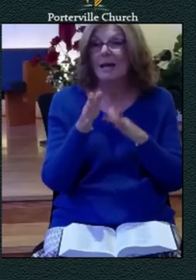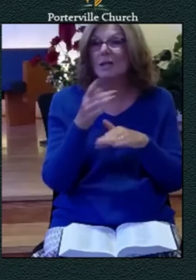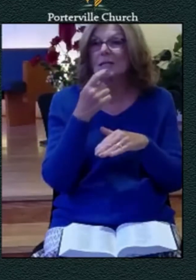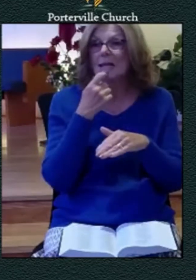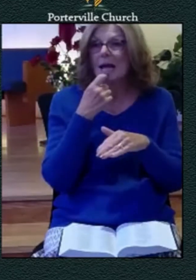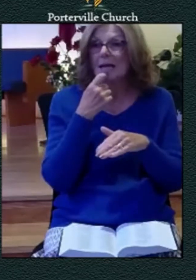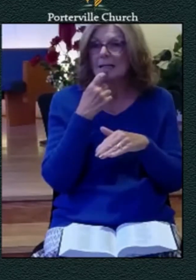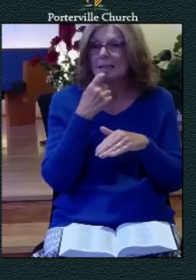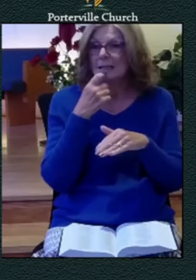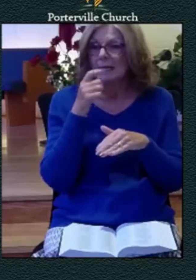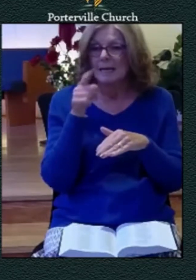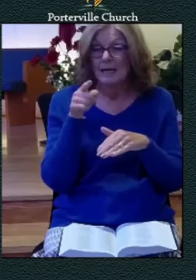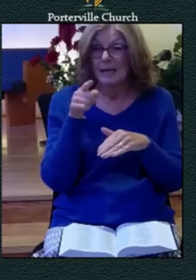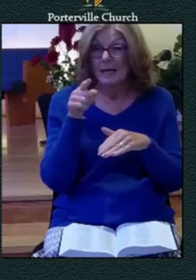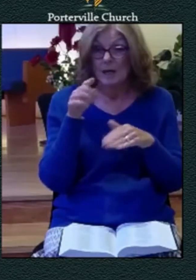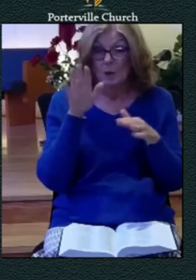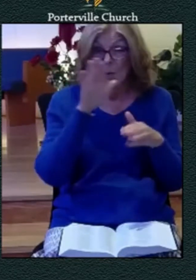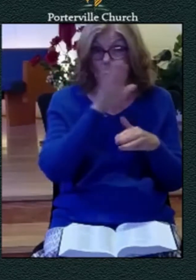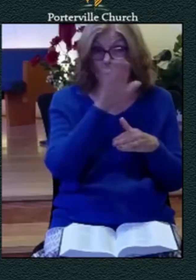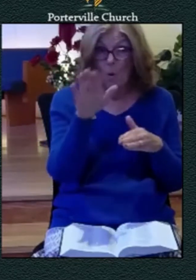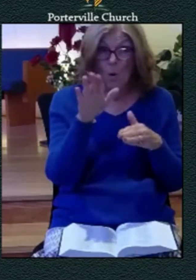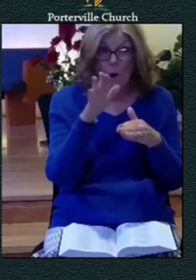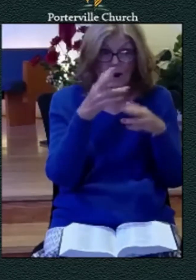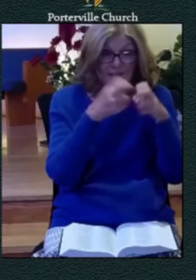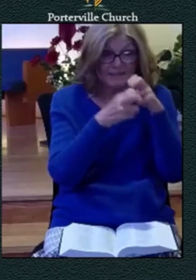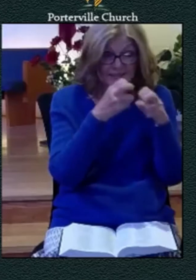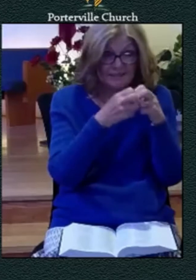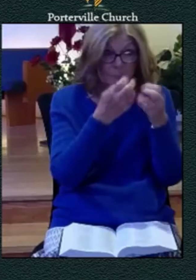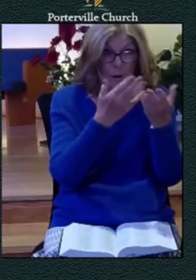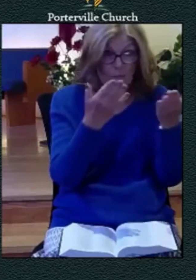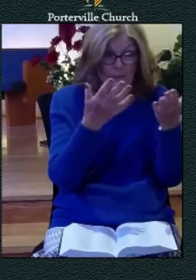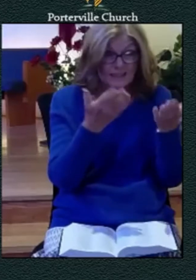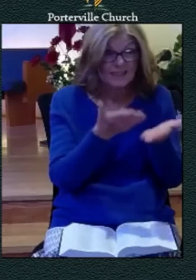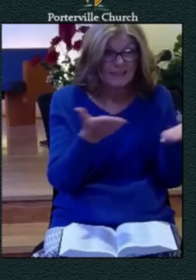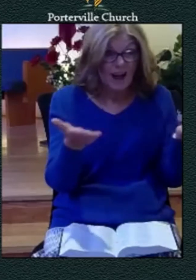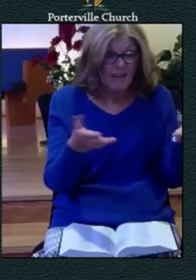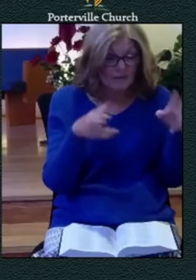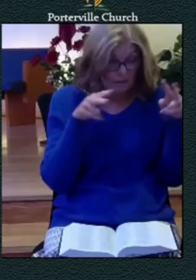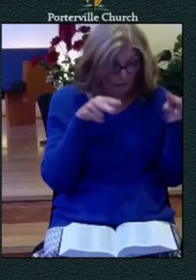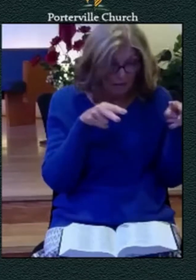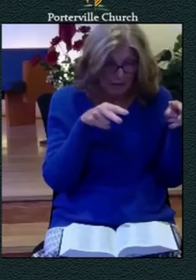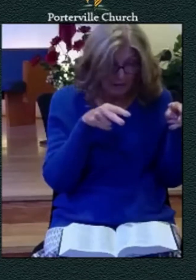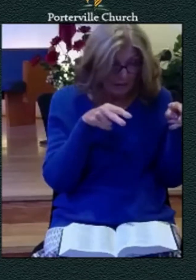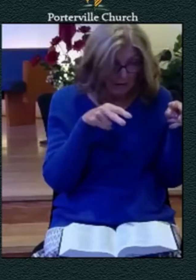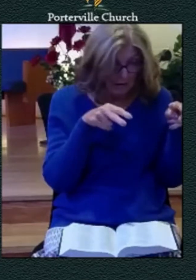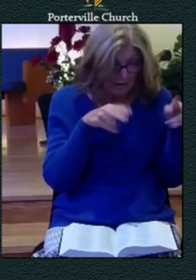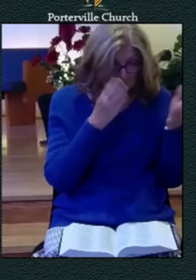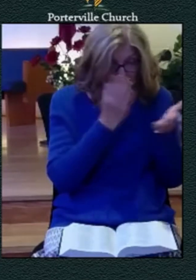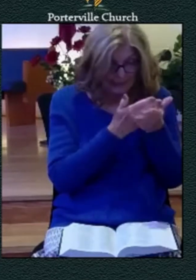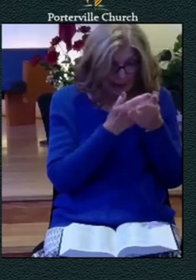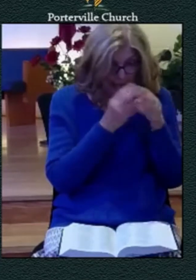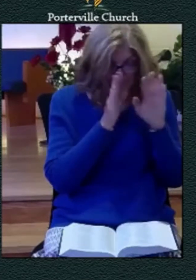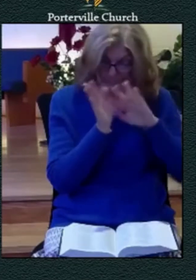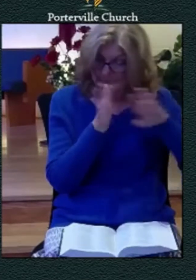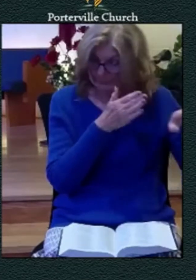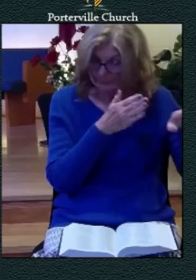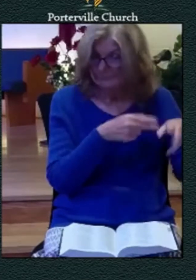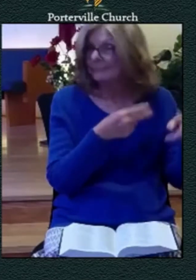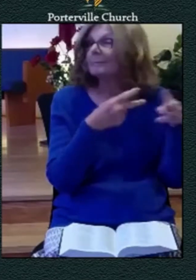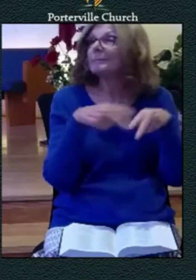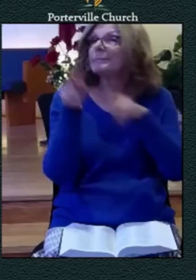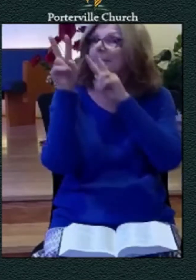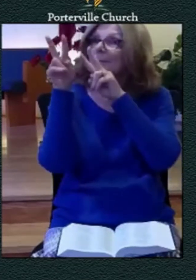off the problems take your eyes off the things that distress